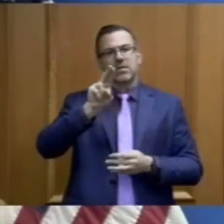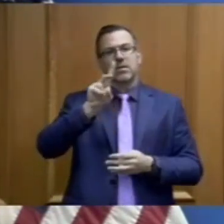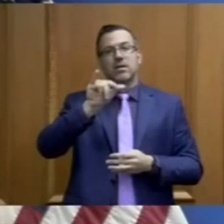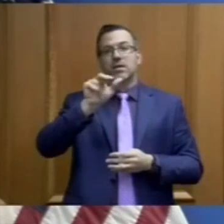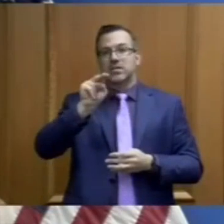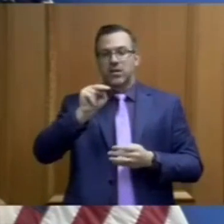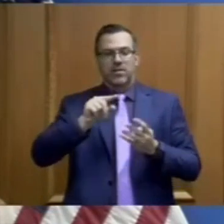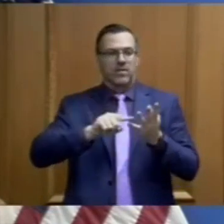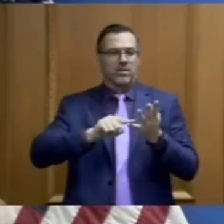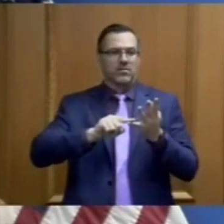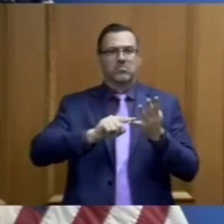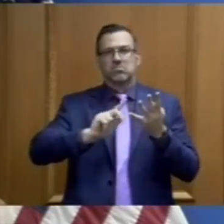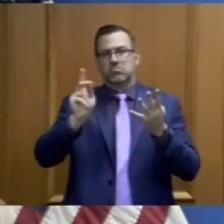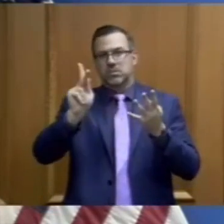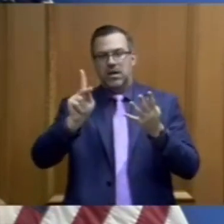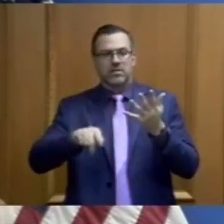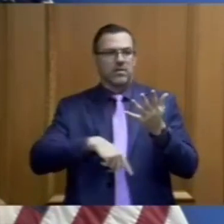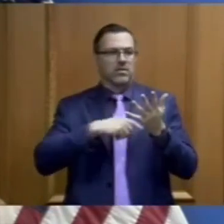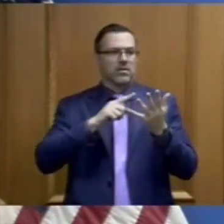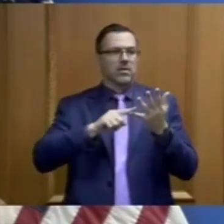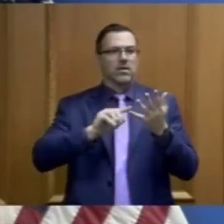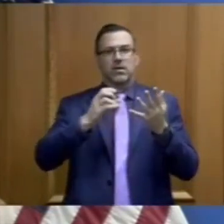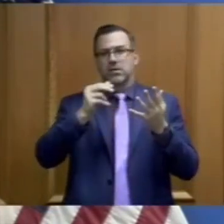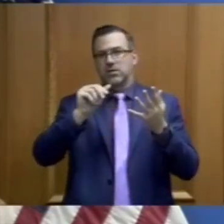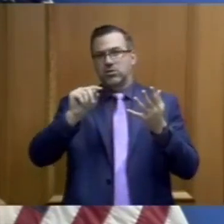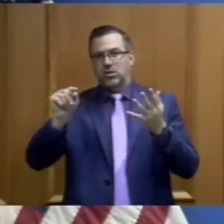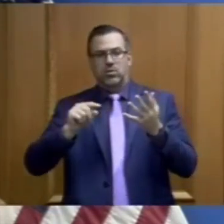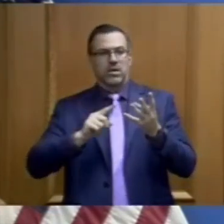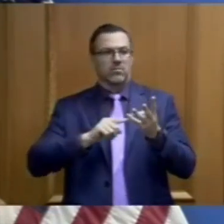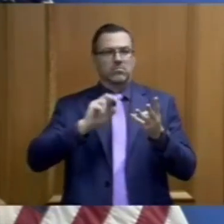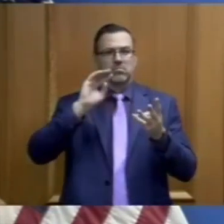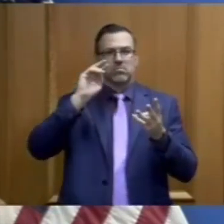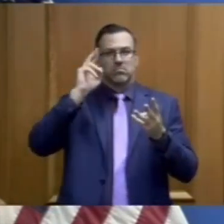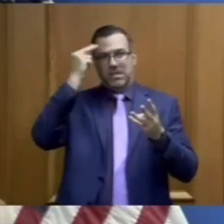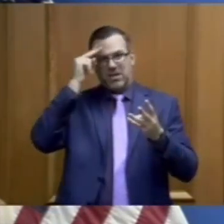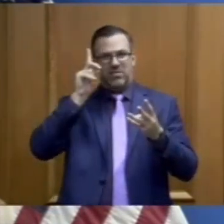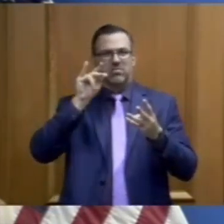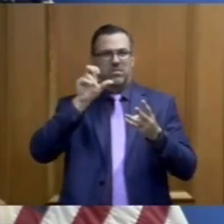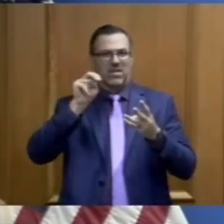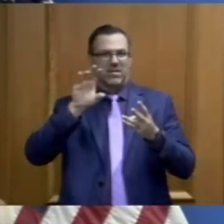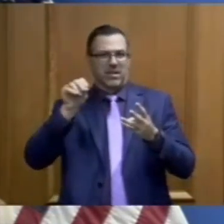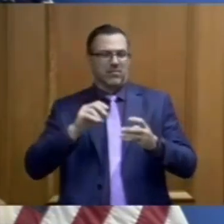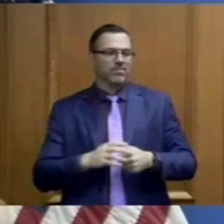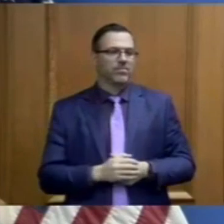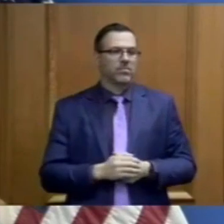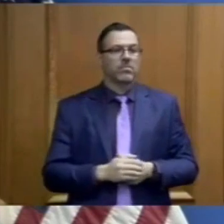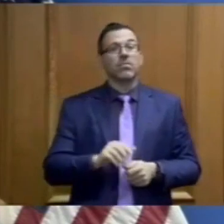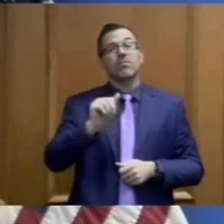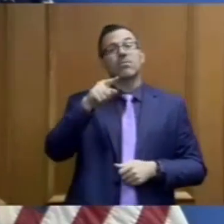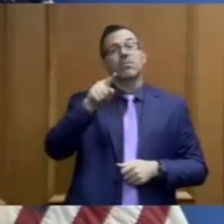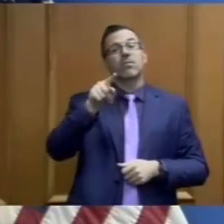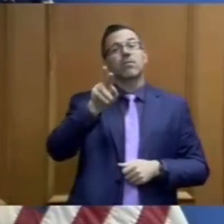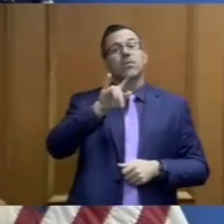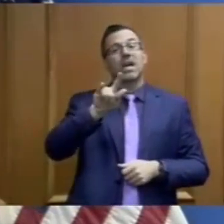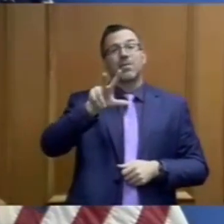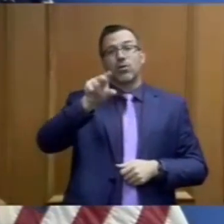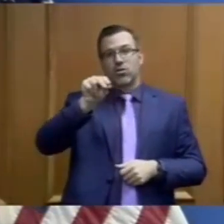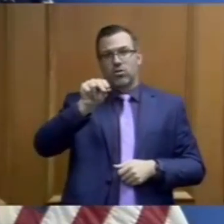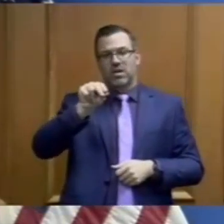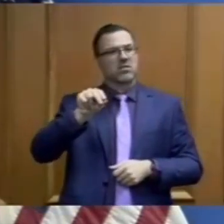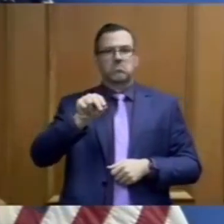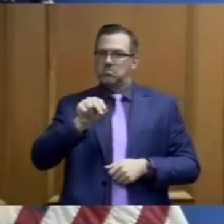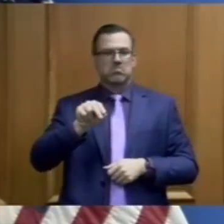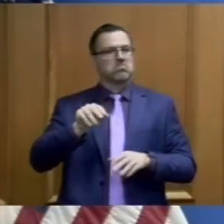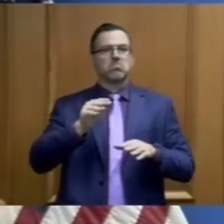supportive and cooperative in working with them to develop their own plans. I'm not extending the order past the end of April, but we're working directly